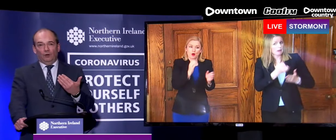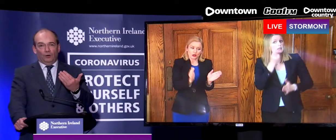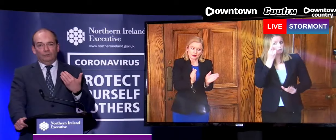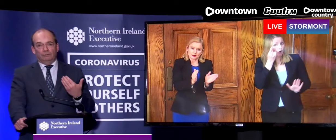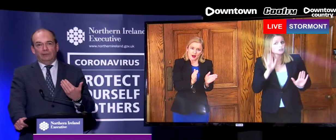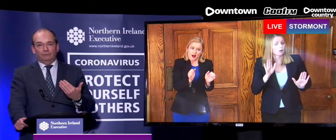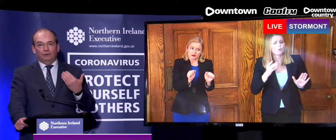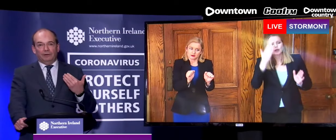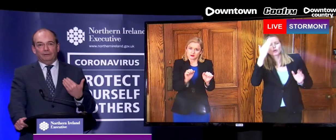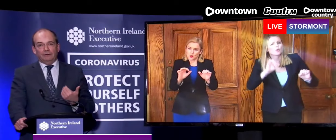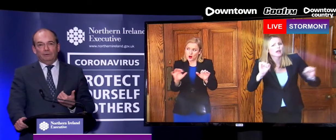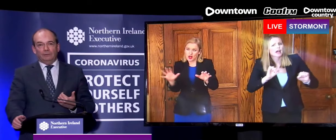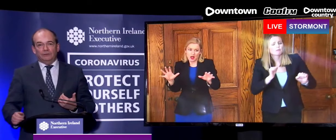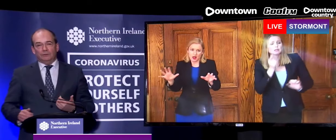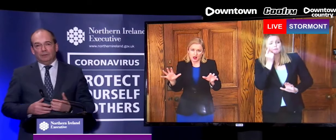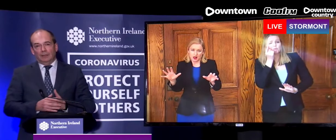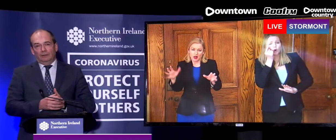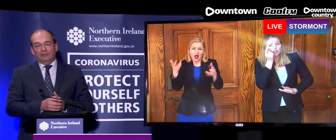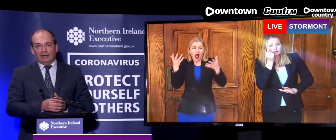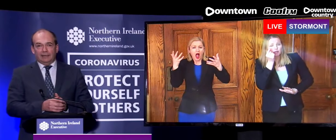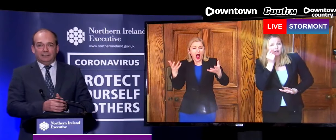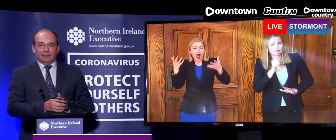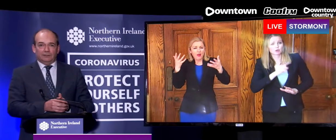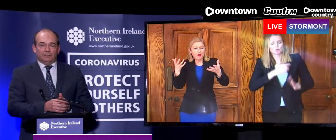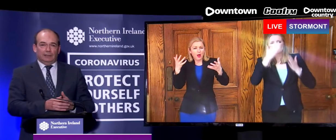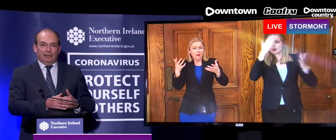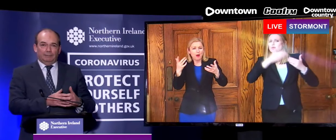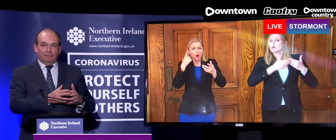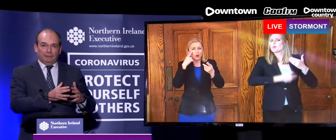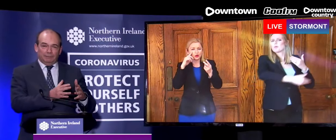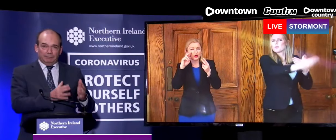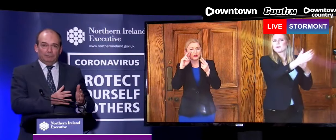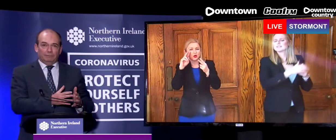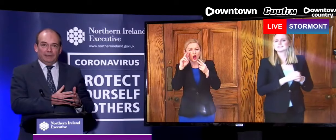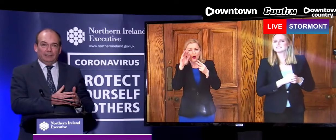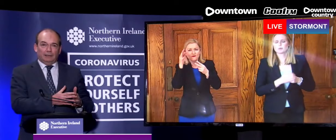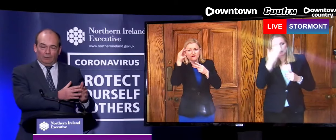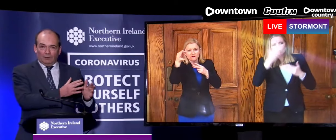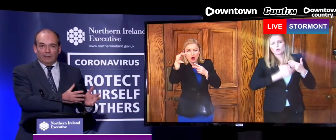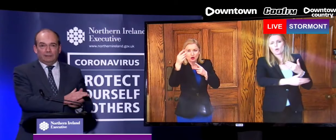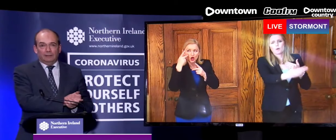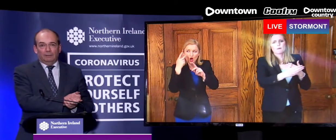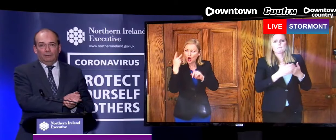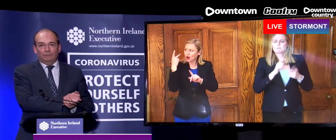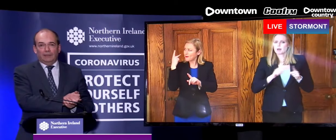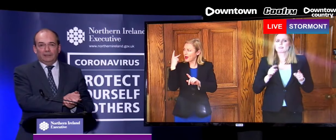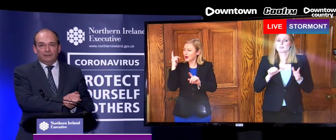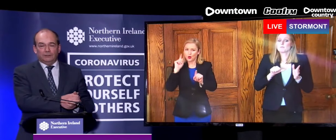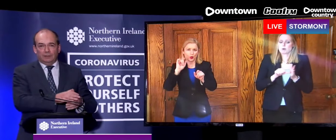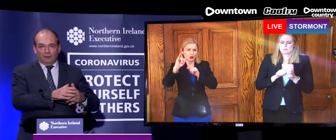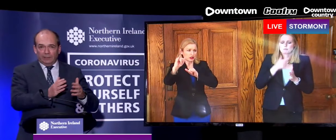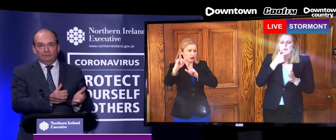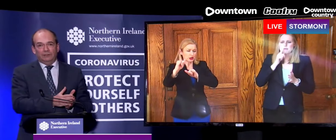through a very long rear view mirror at the moment. So sadly, it takes people many a week of